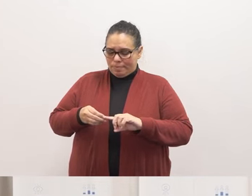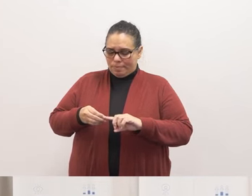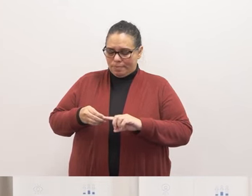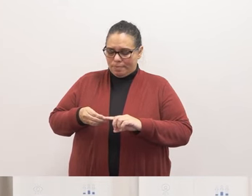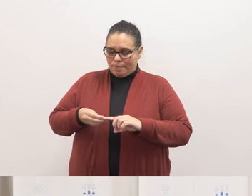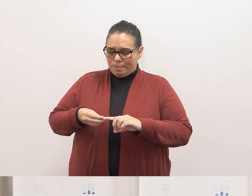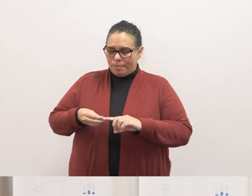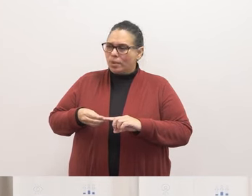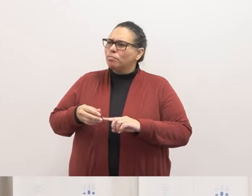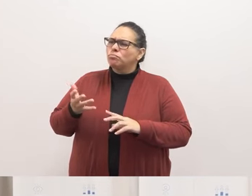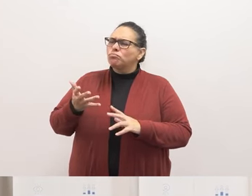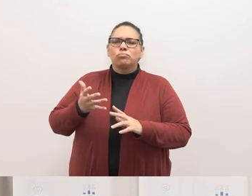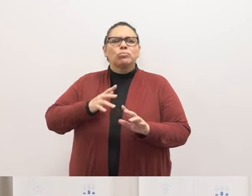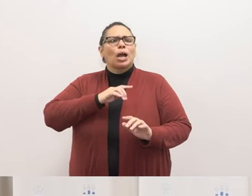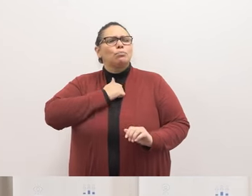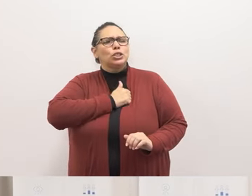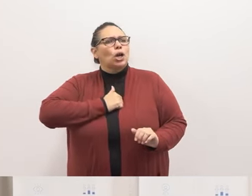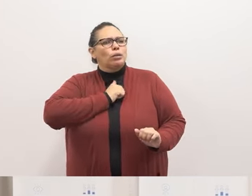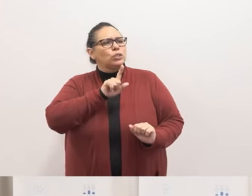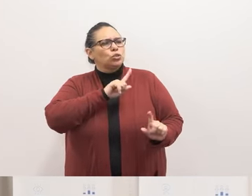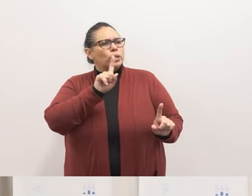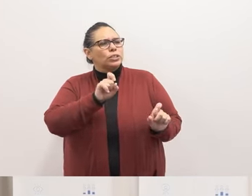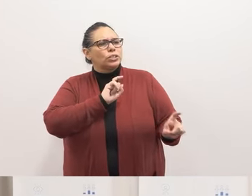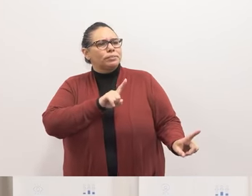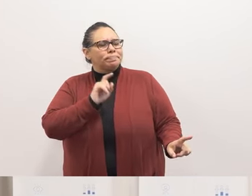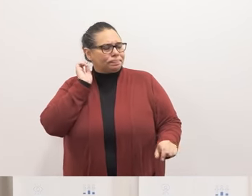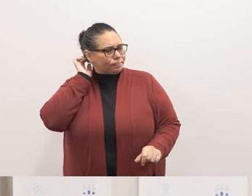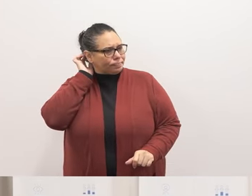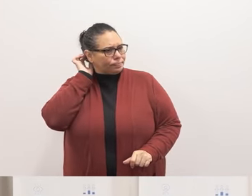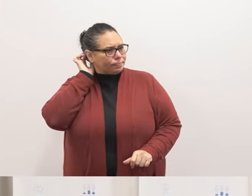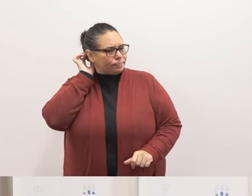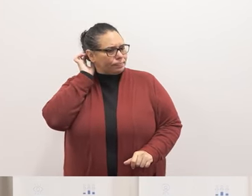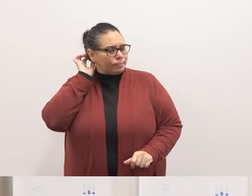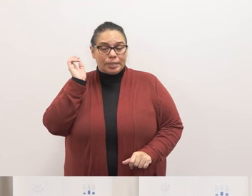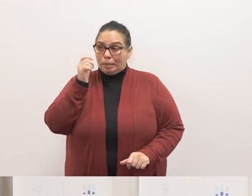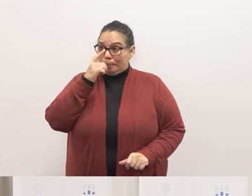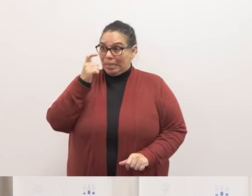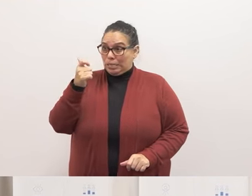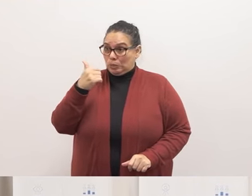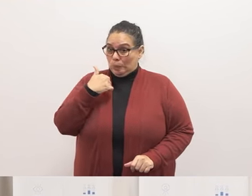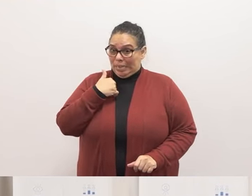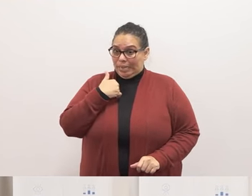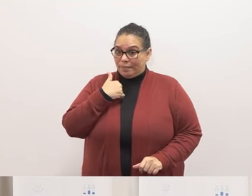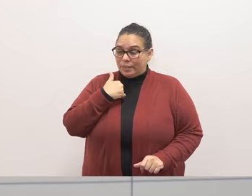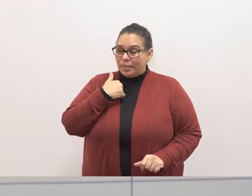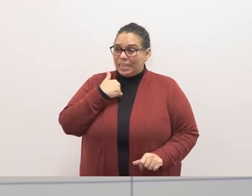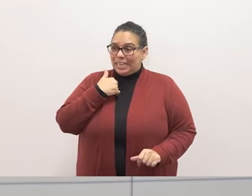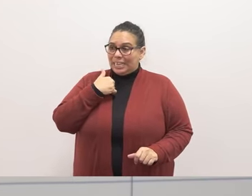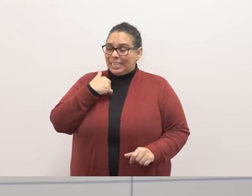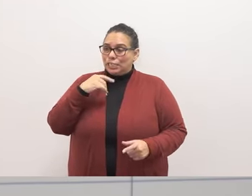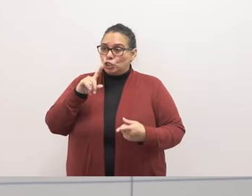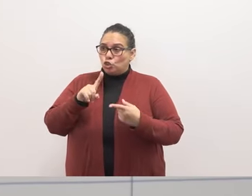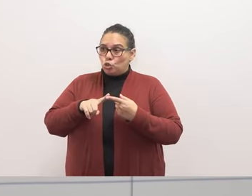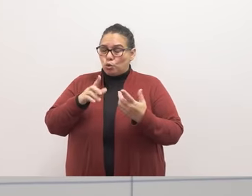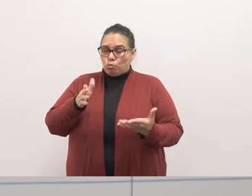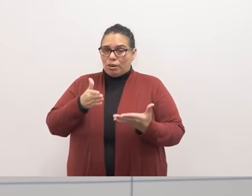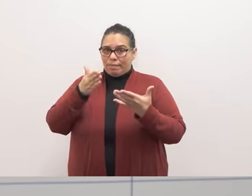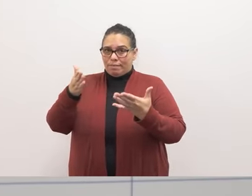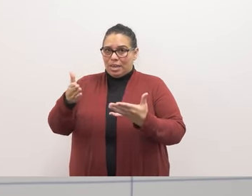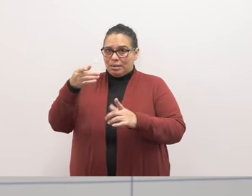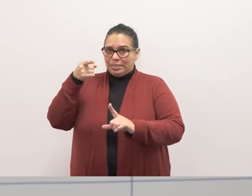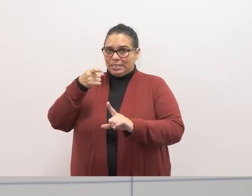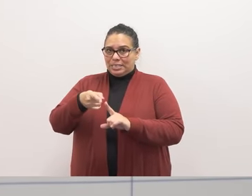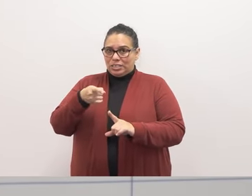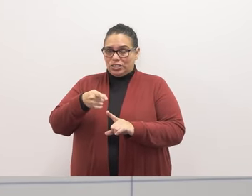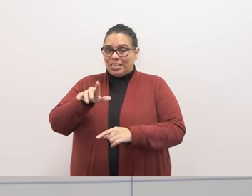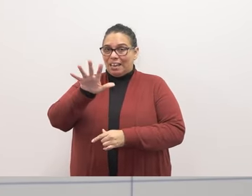voting and I'm sorry what's your question um because we do have so it's to provide so this this one in particular is five